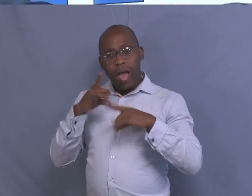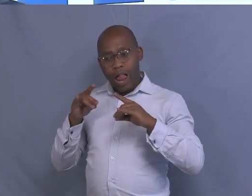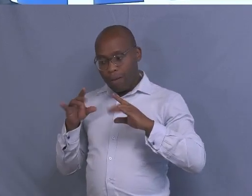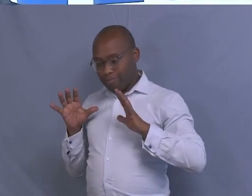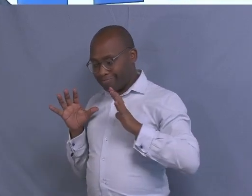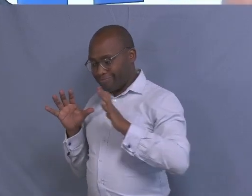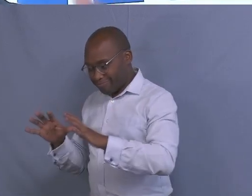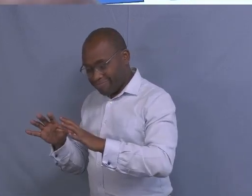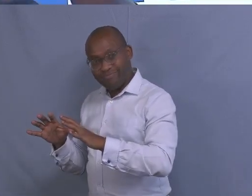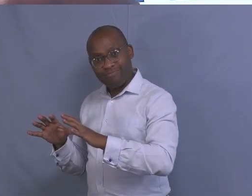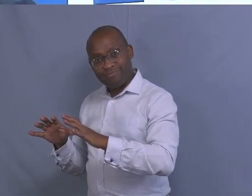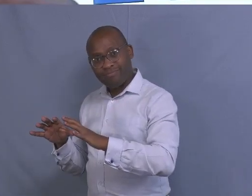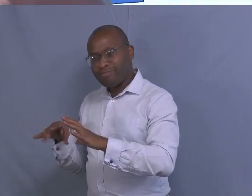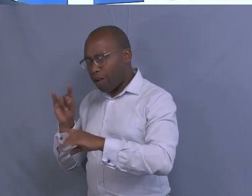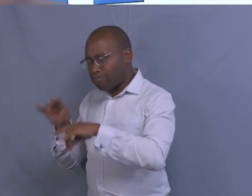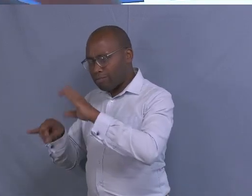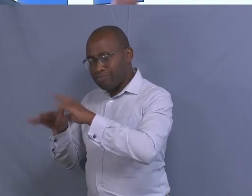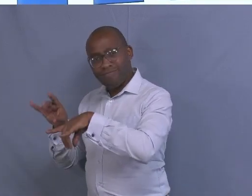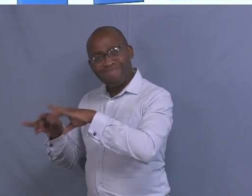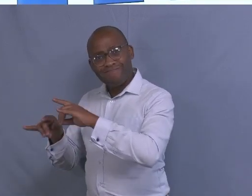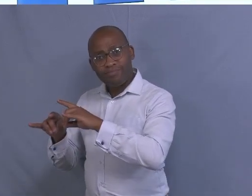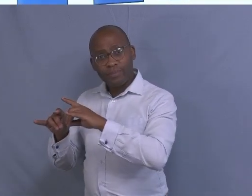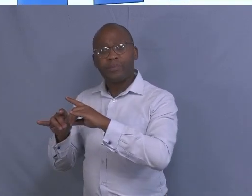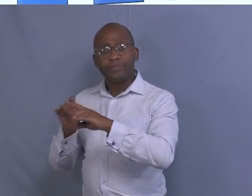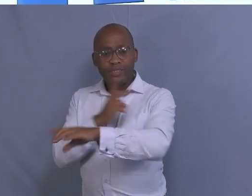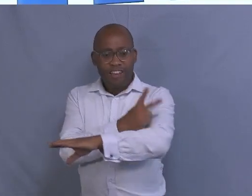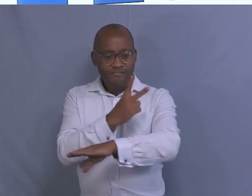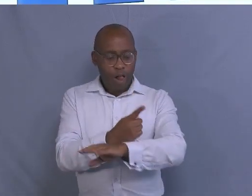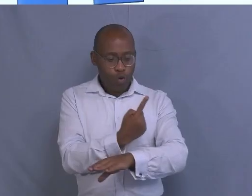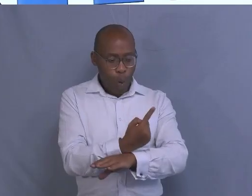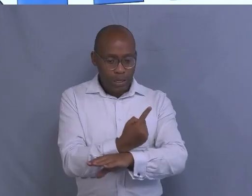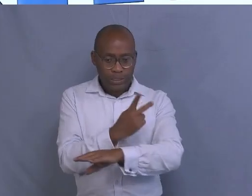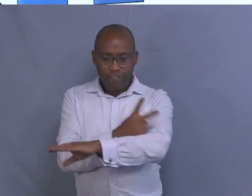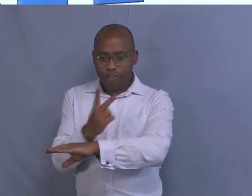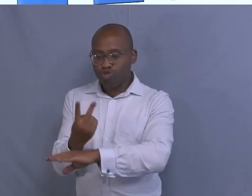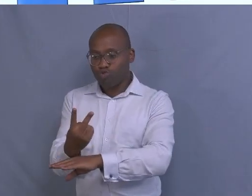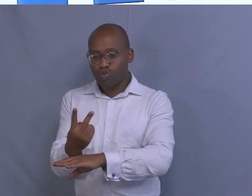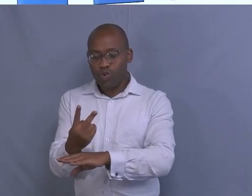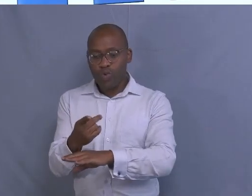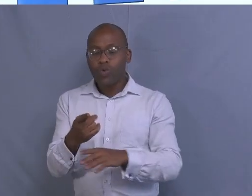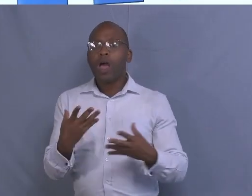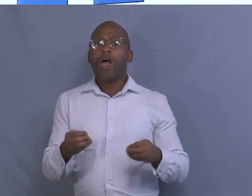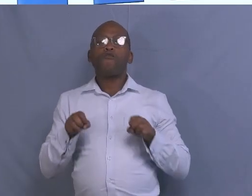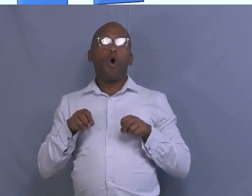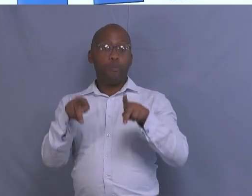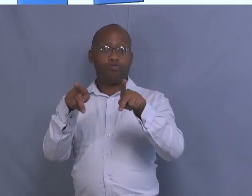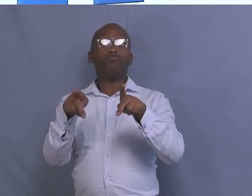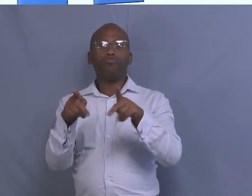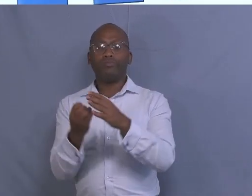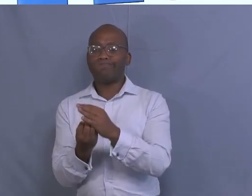camp they left behind, it gets a chance to recover there. And also, when you are making kems,